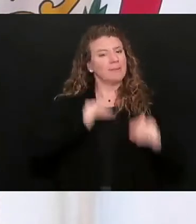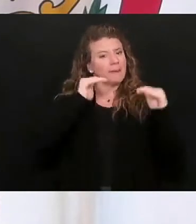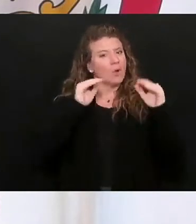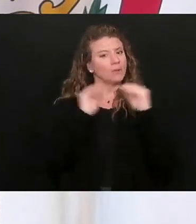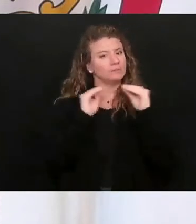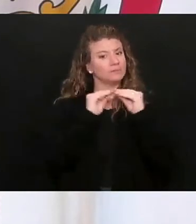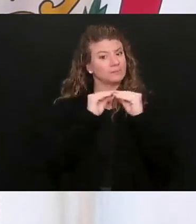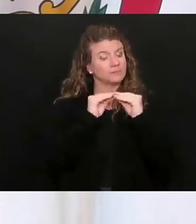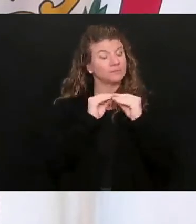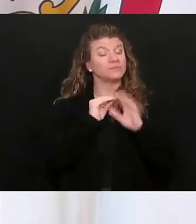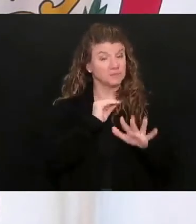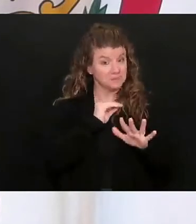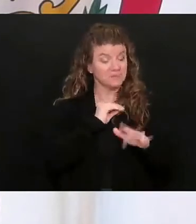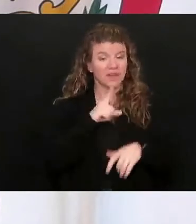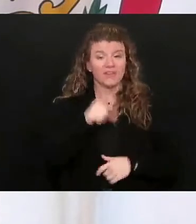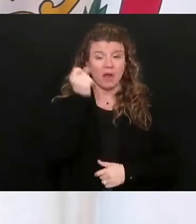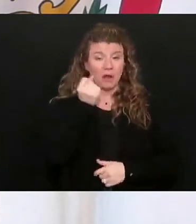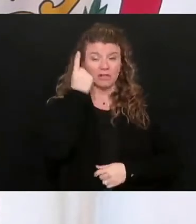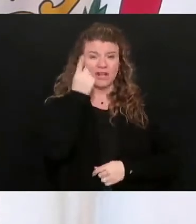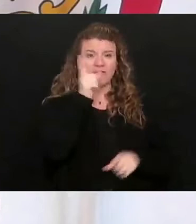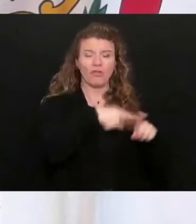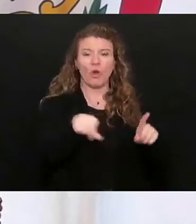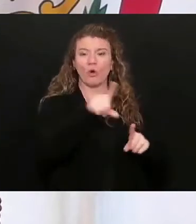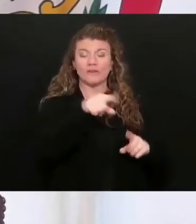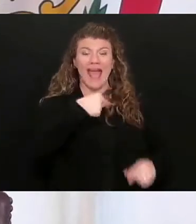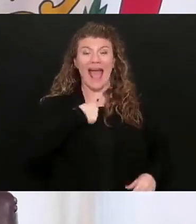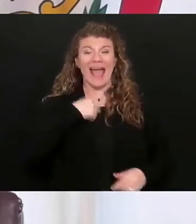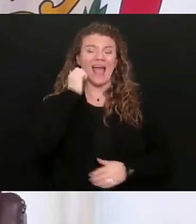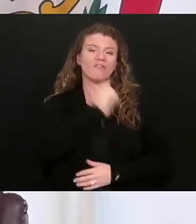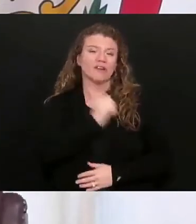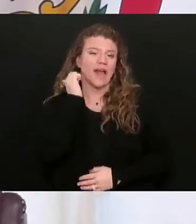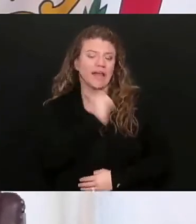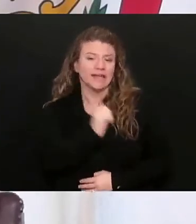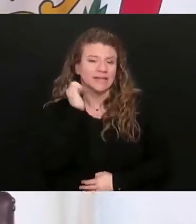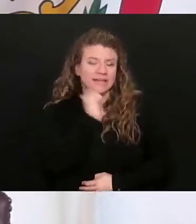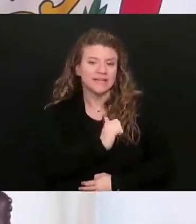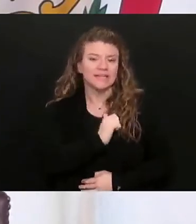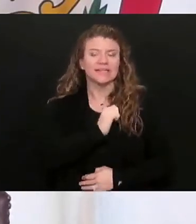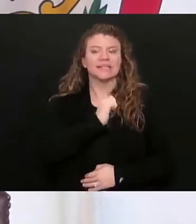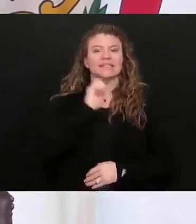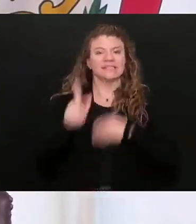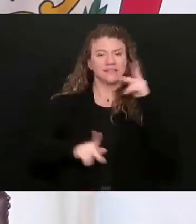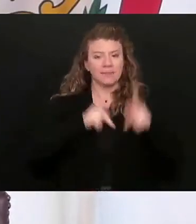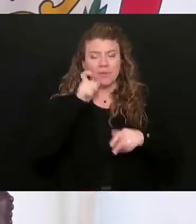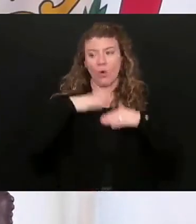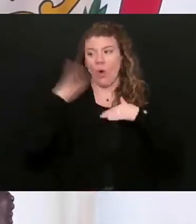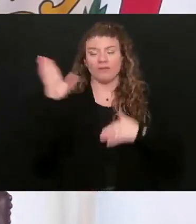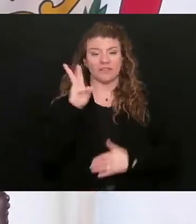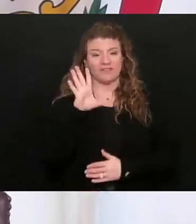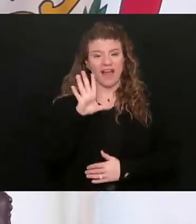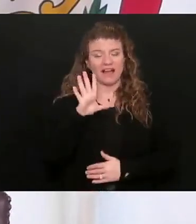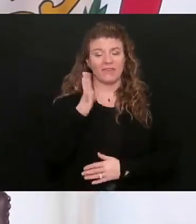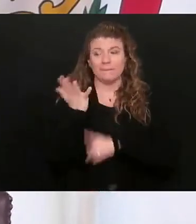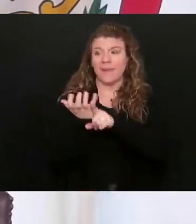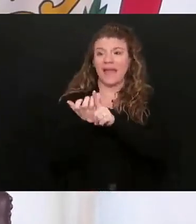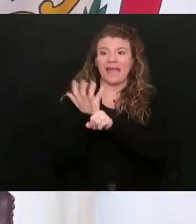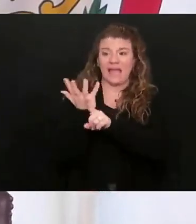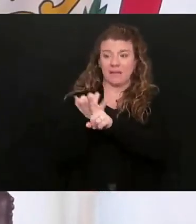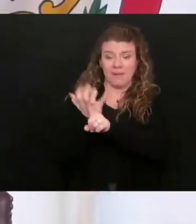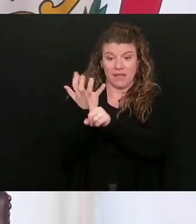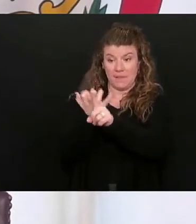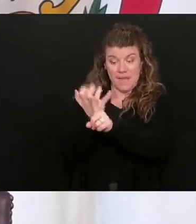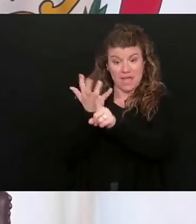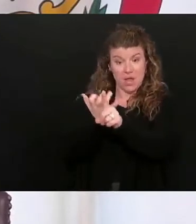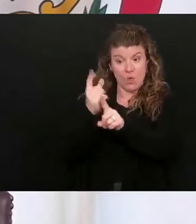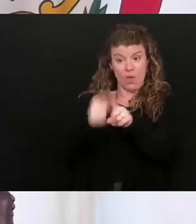Now, from the standpoint of those, I mean, you hear me every day, that are over 65, pleading with them, pleading